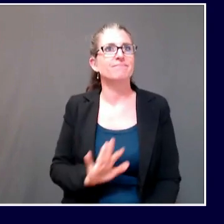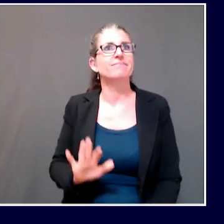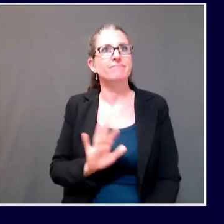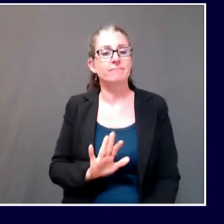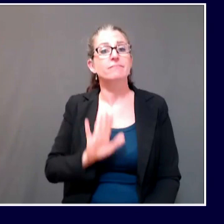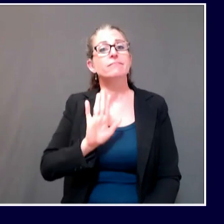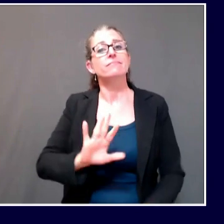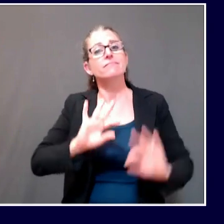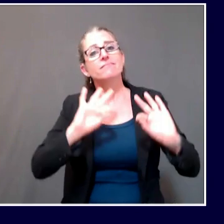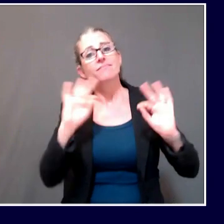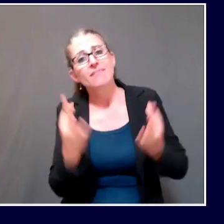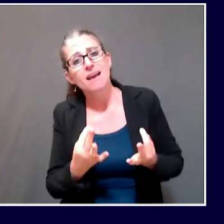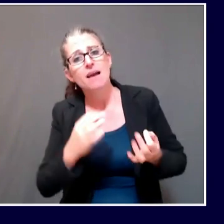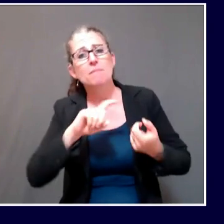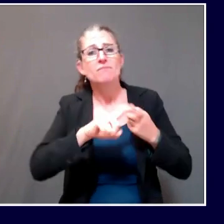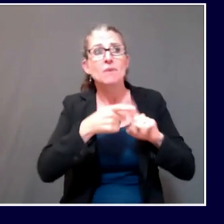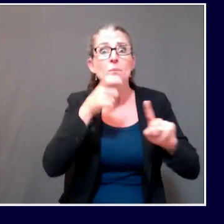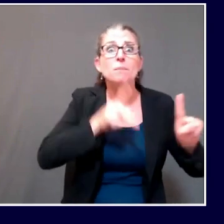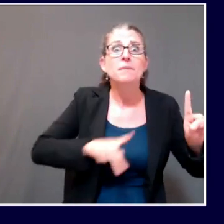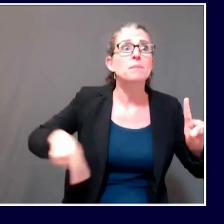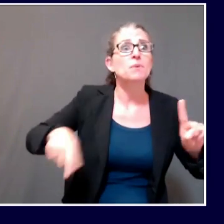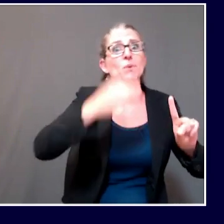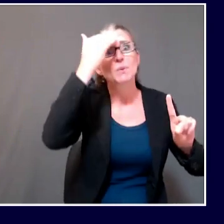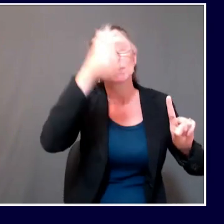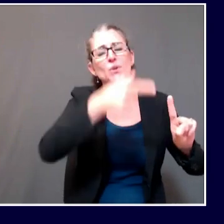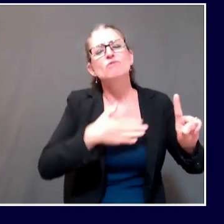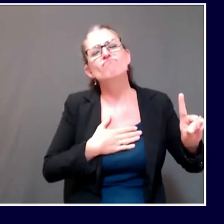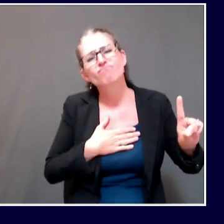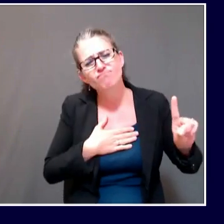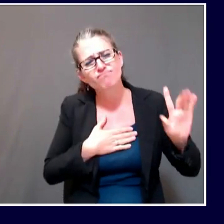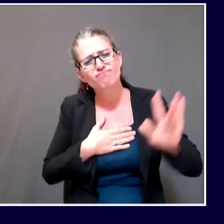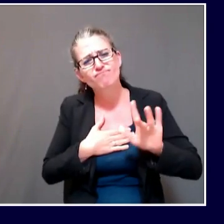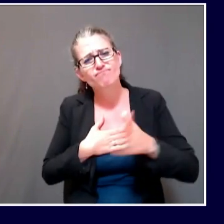community our deepest condolences during this time.